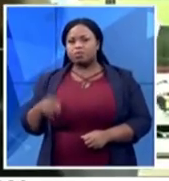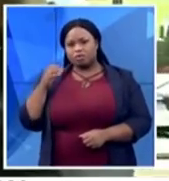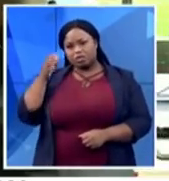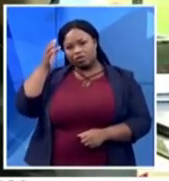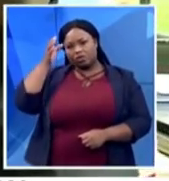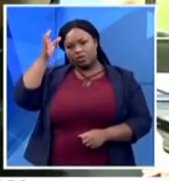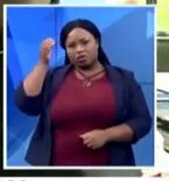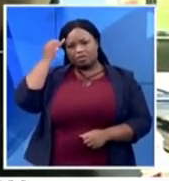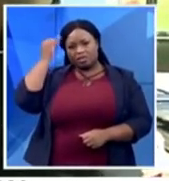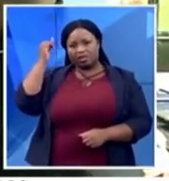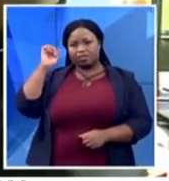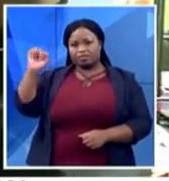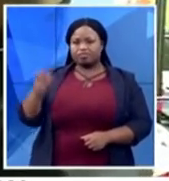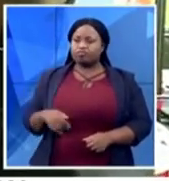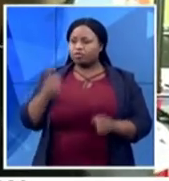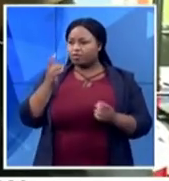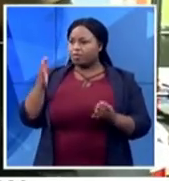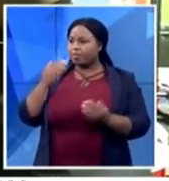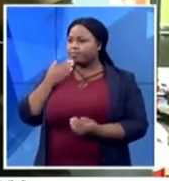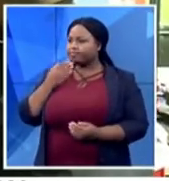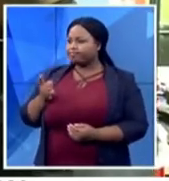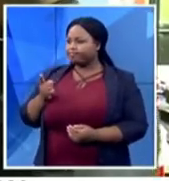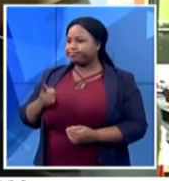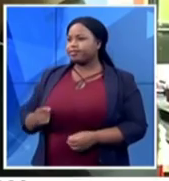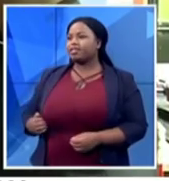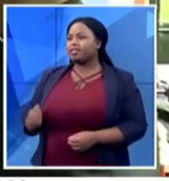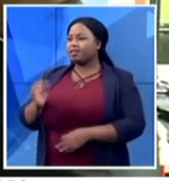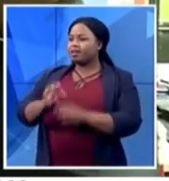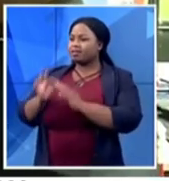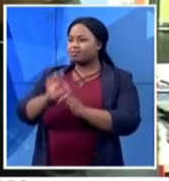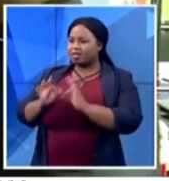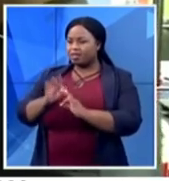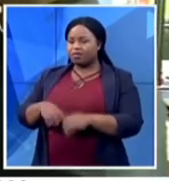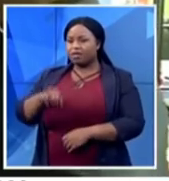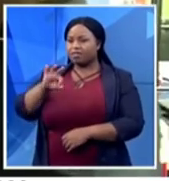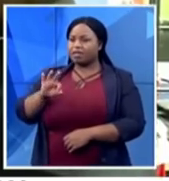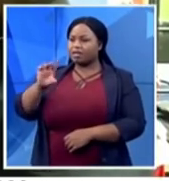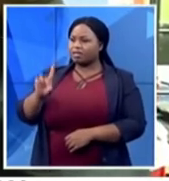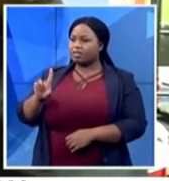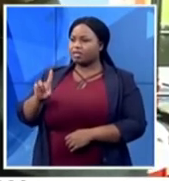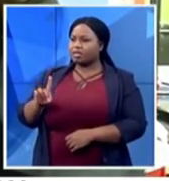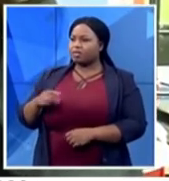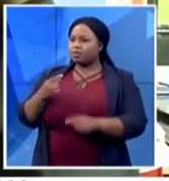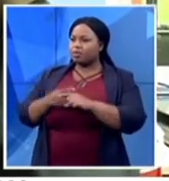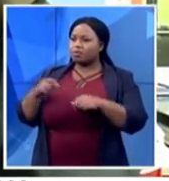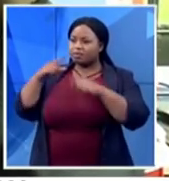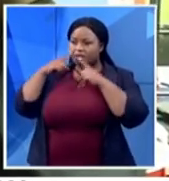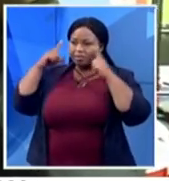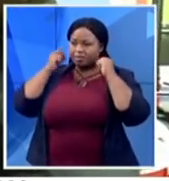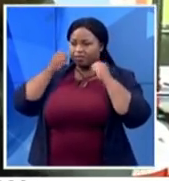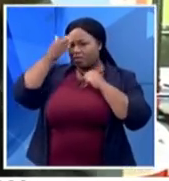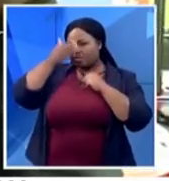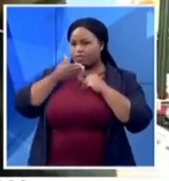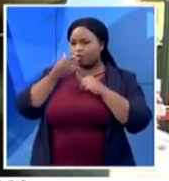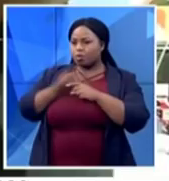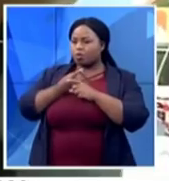talk to us about this concept of 3D frames, vice official masks and how did you come about to produce this?